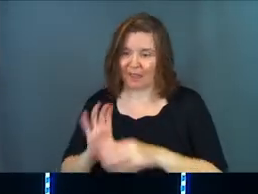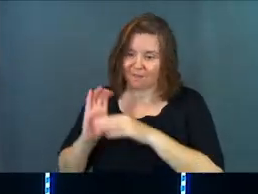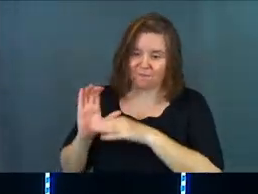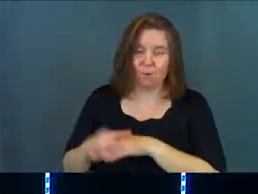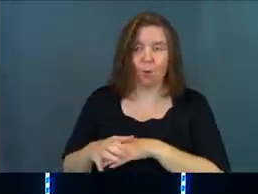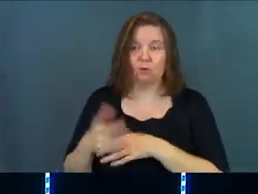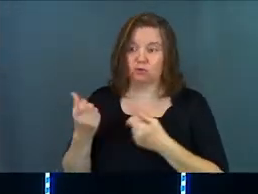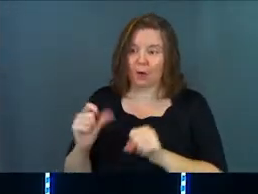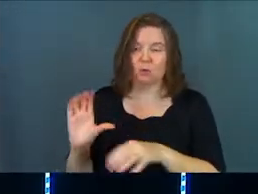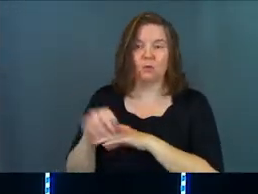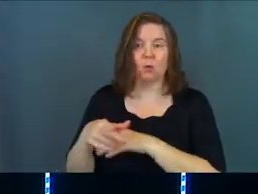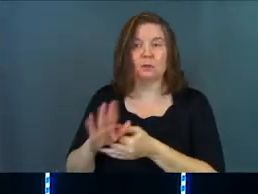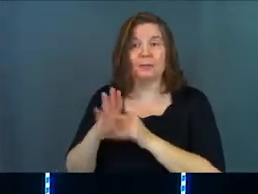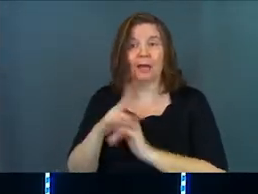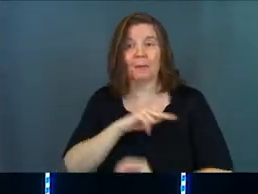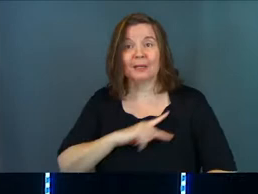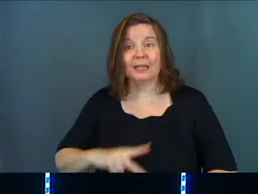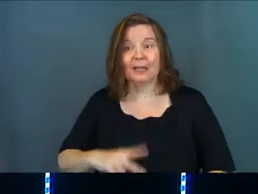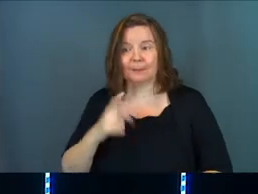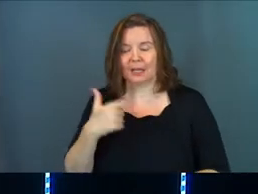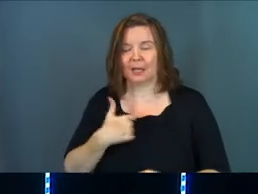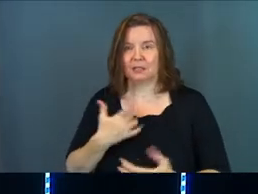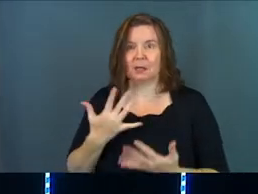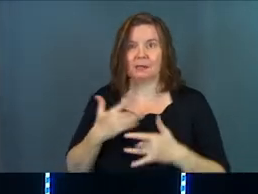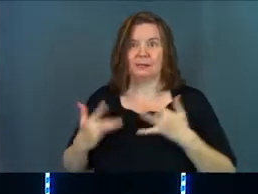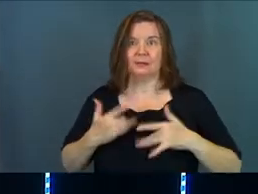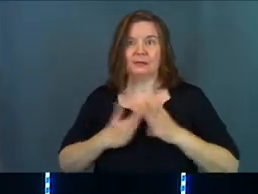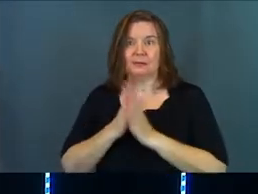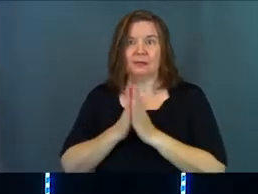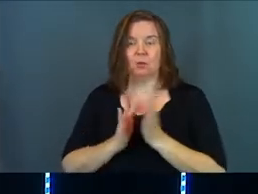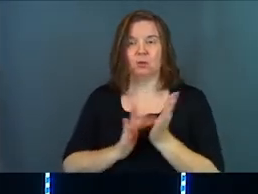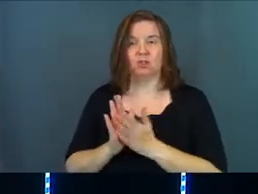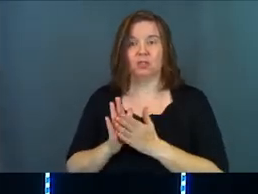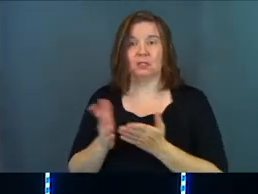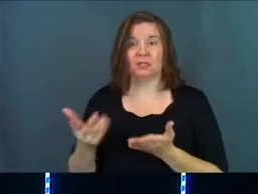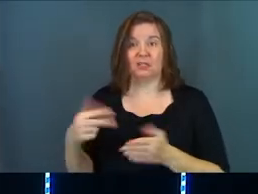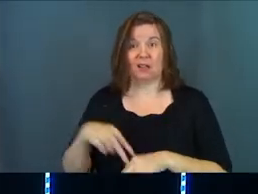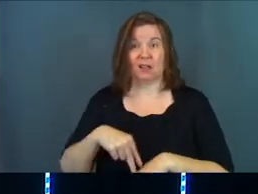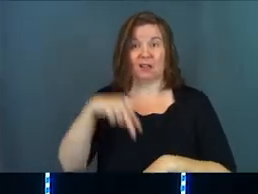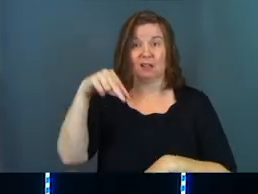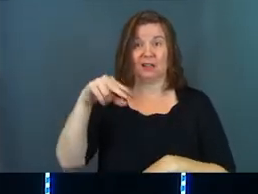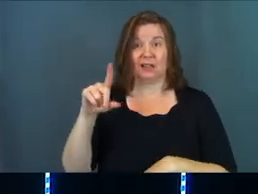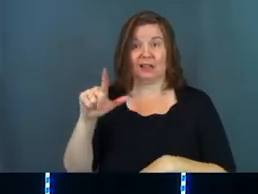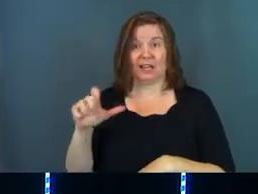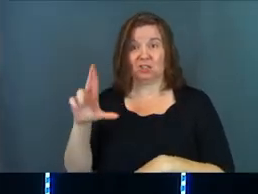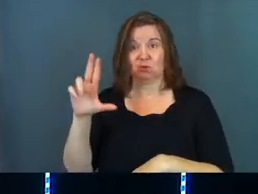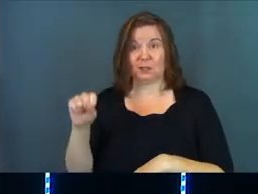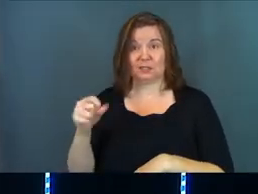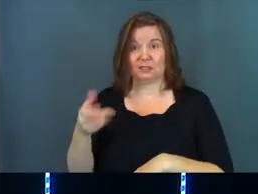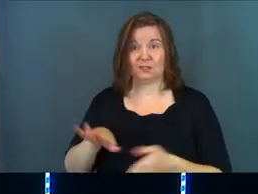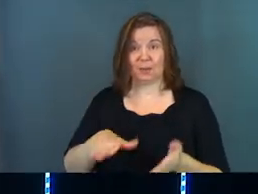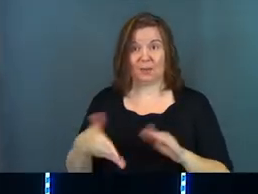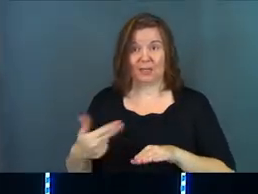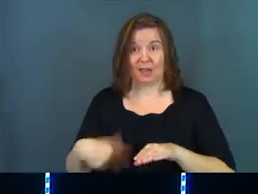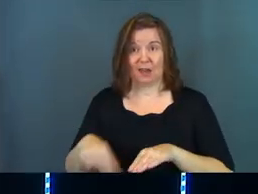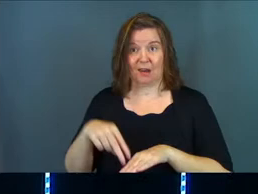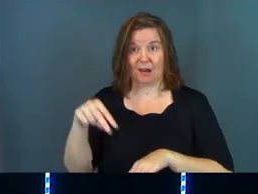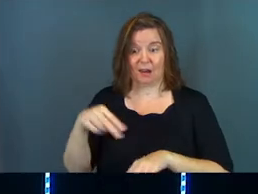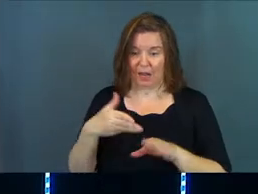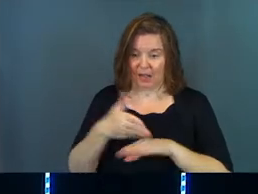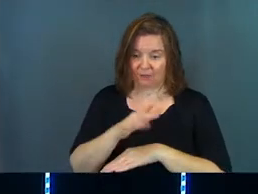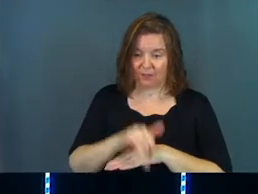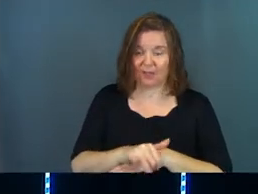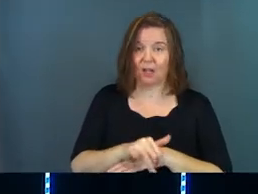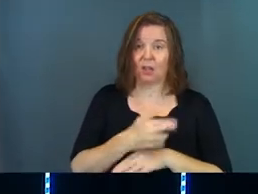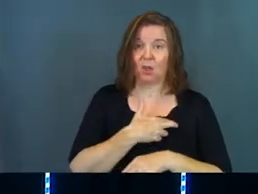force him to become king because they get way too excited. When Jesus raises Lazarus from the dead, it says right